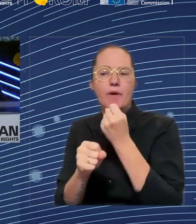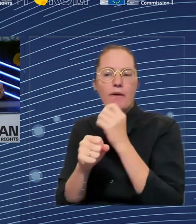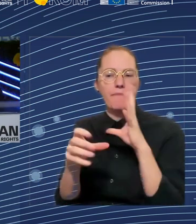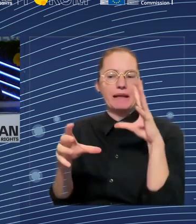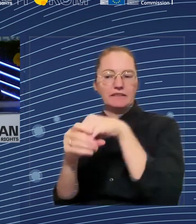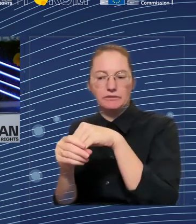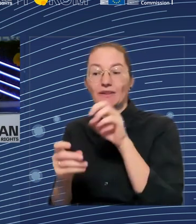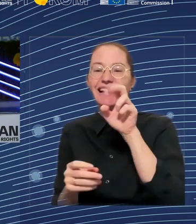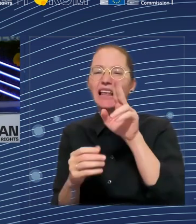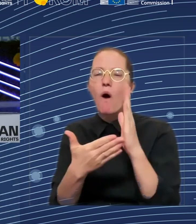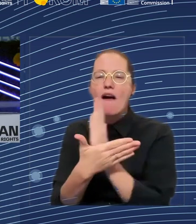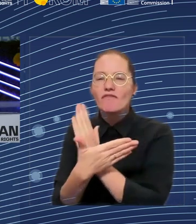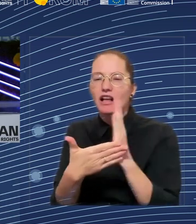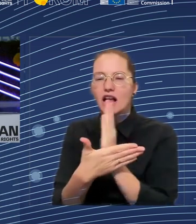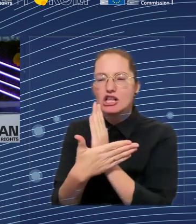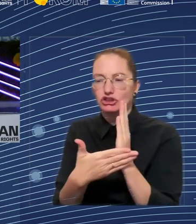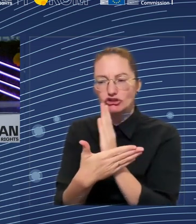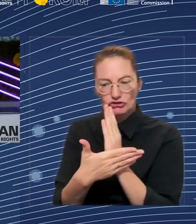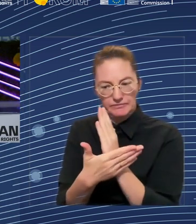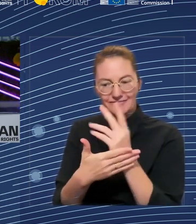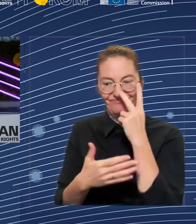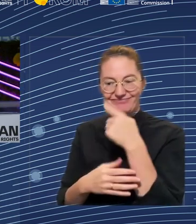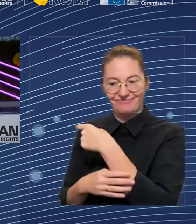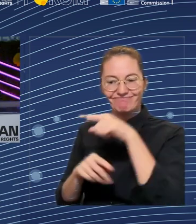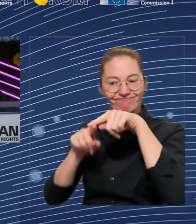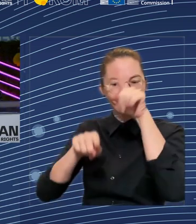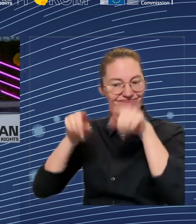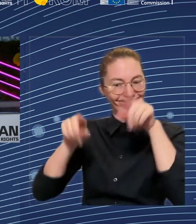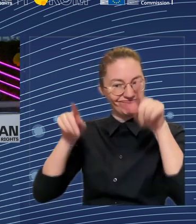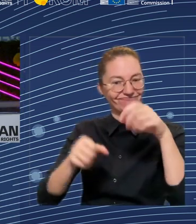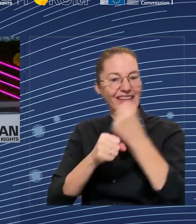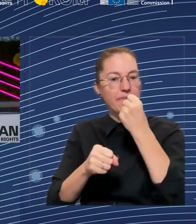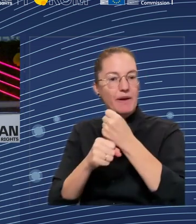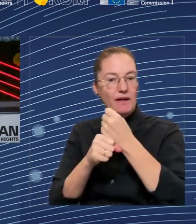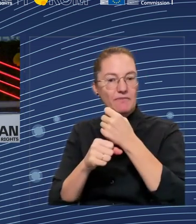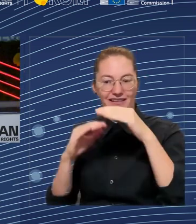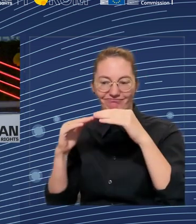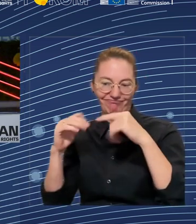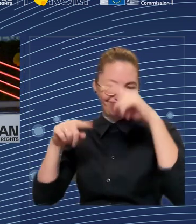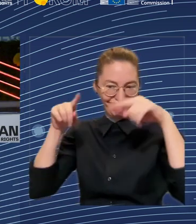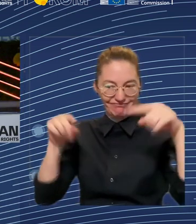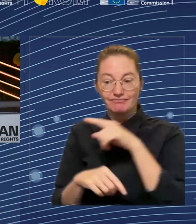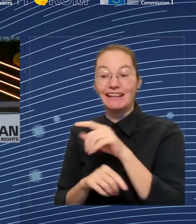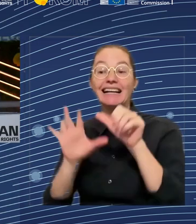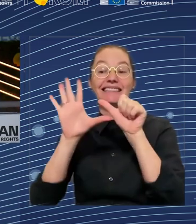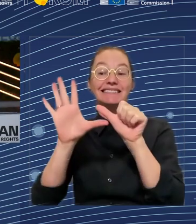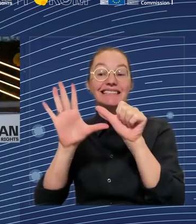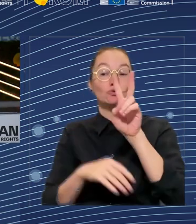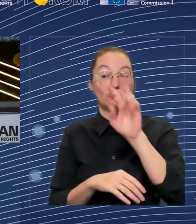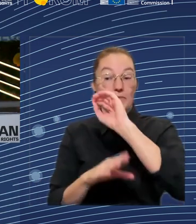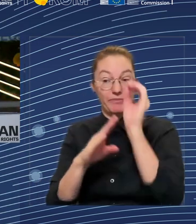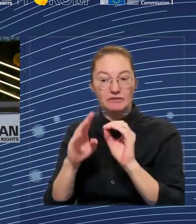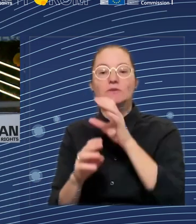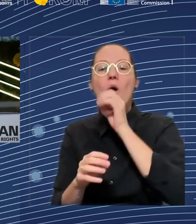for men or average workers, there are still possibilities for more people to work. But especially in this underrepresented